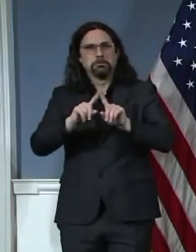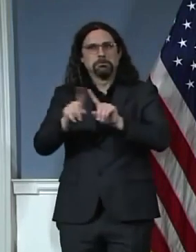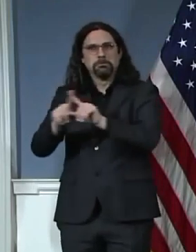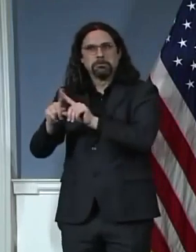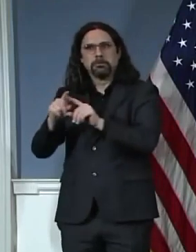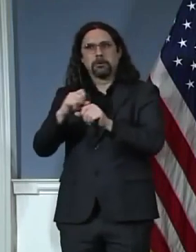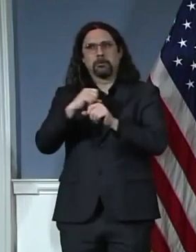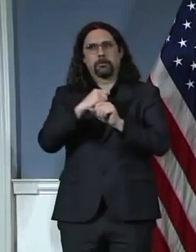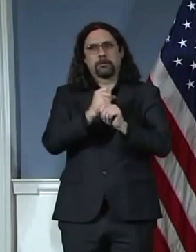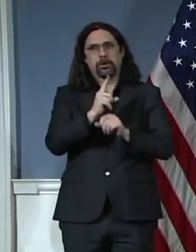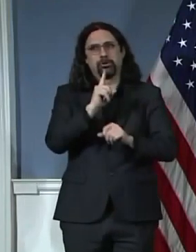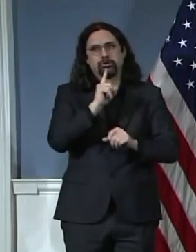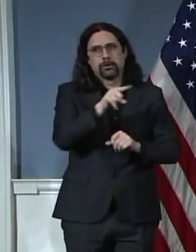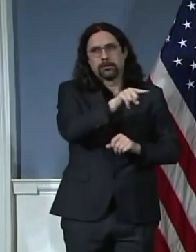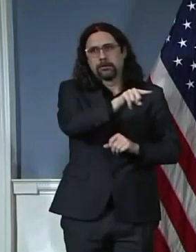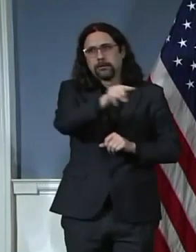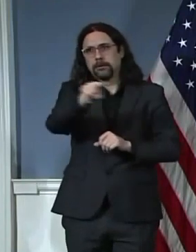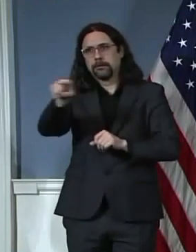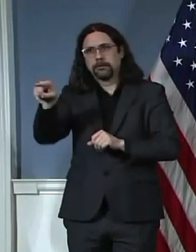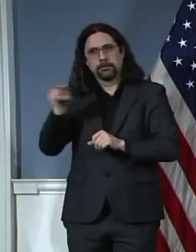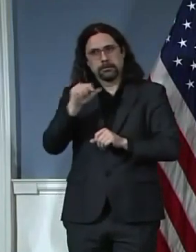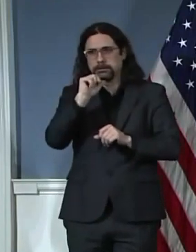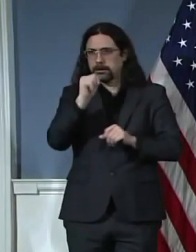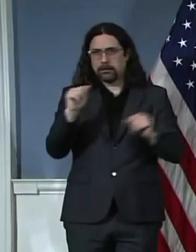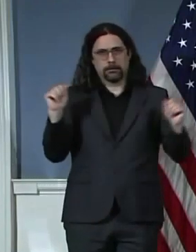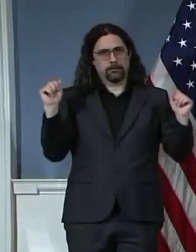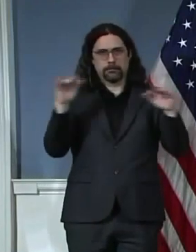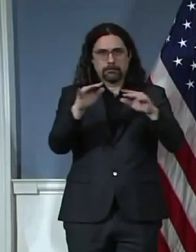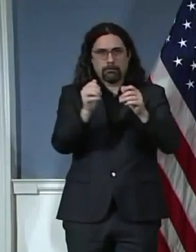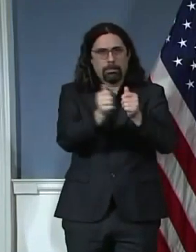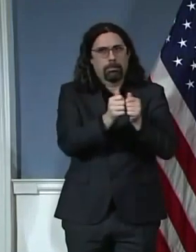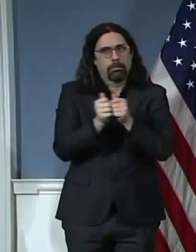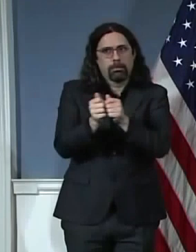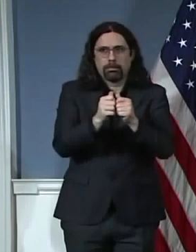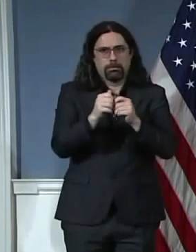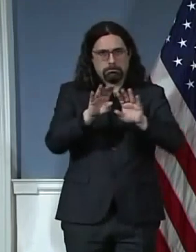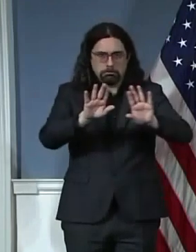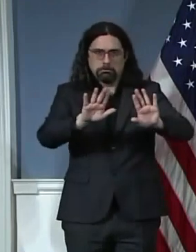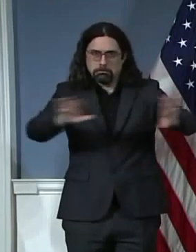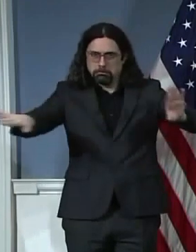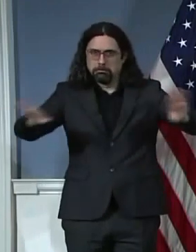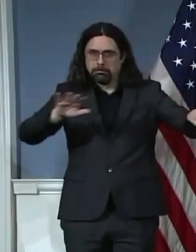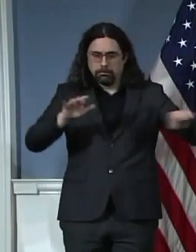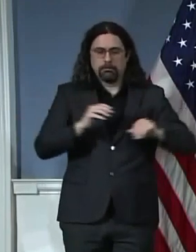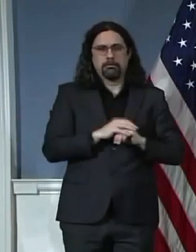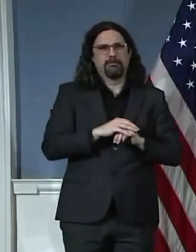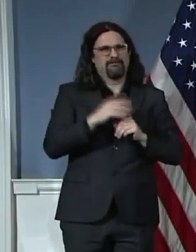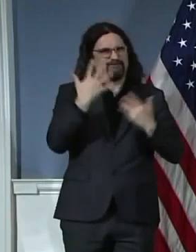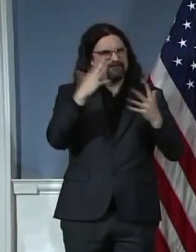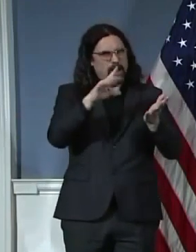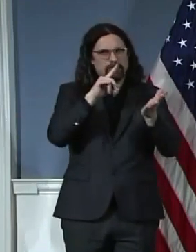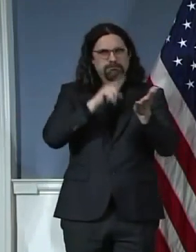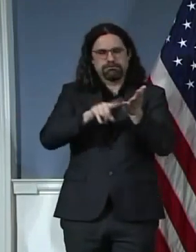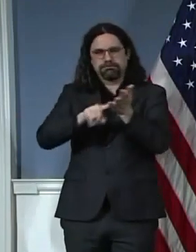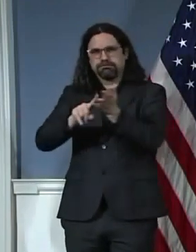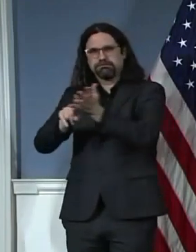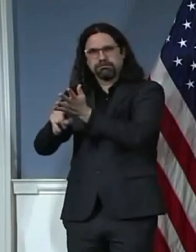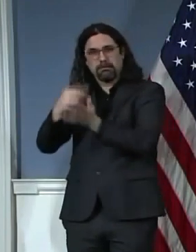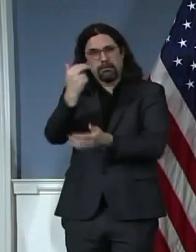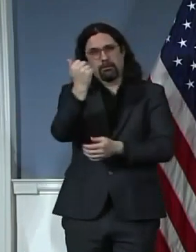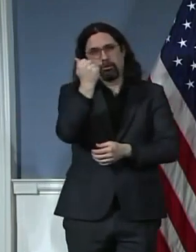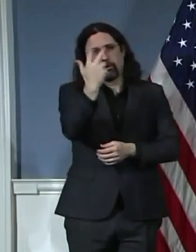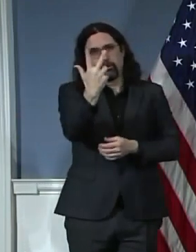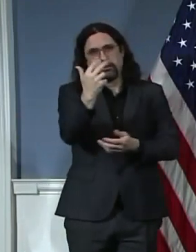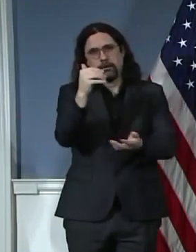inspections yesterday by those agencies. 13,000 inspections of which in only 11 instances